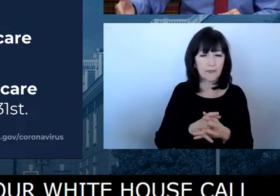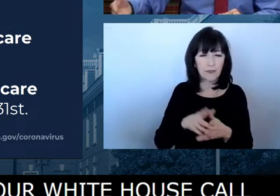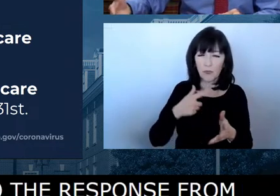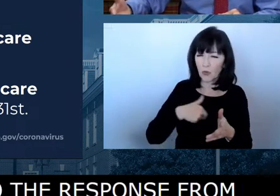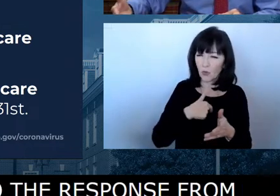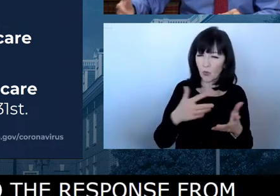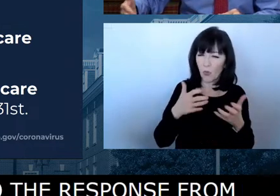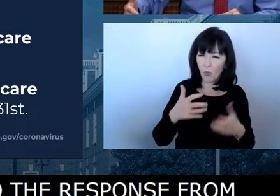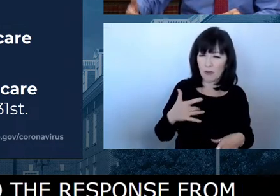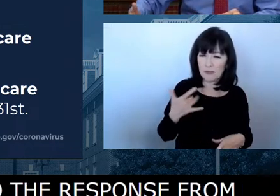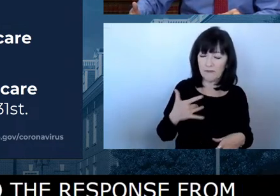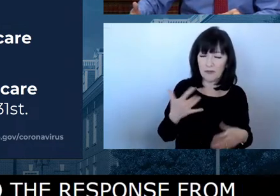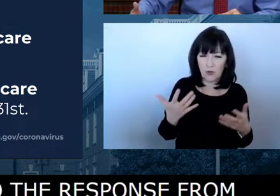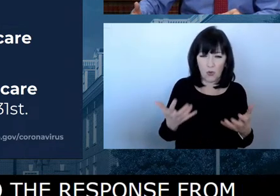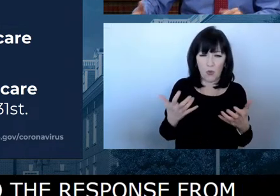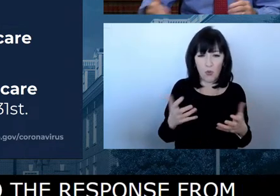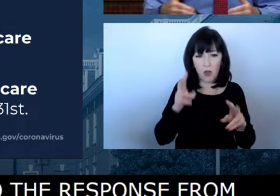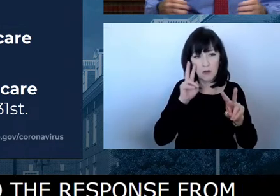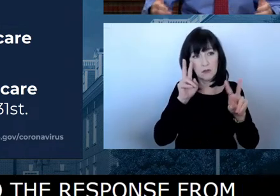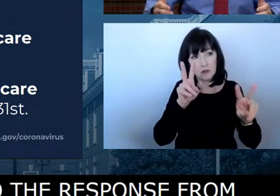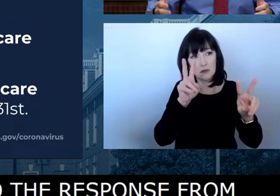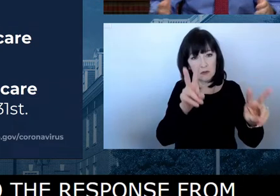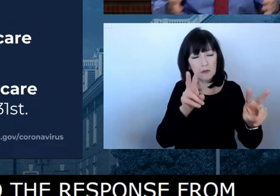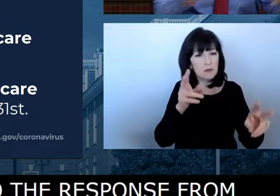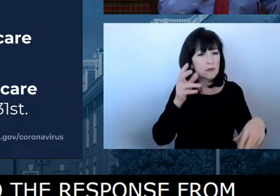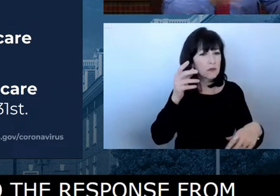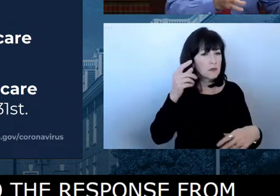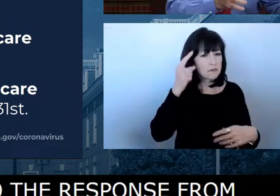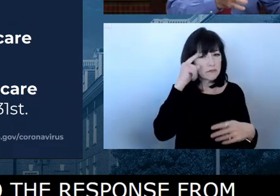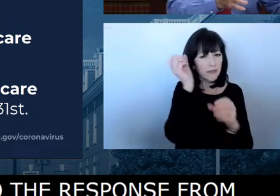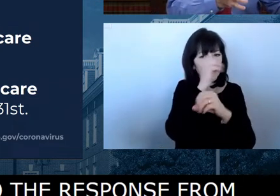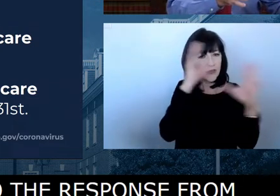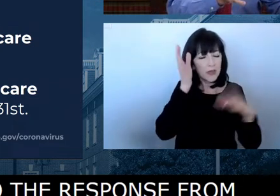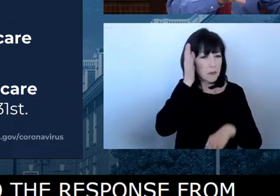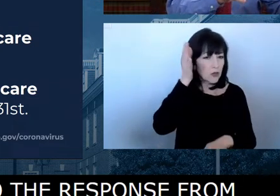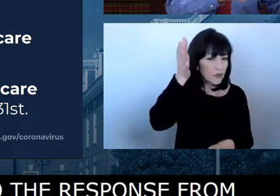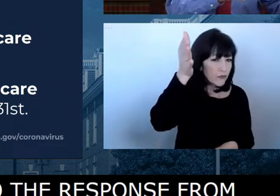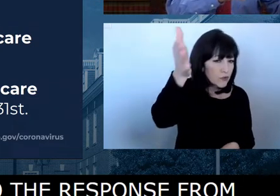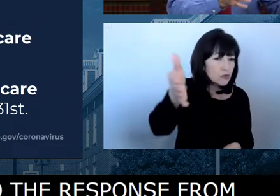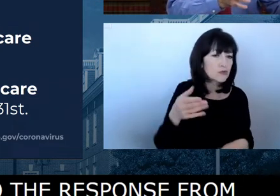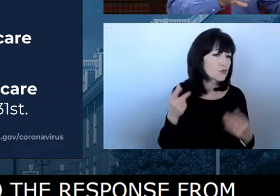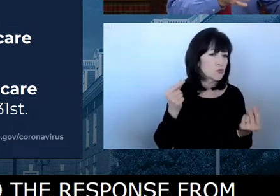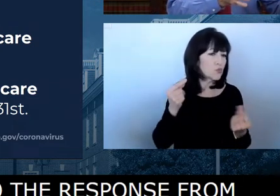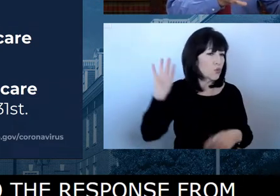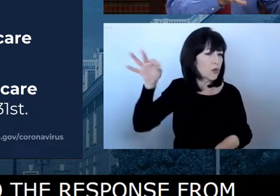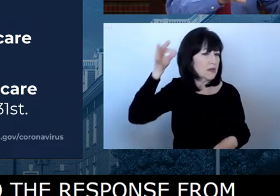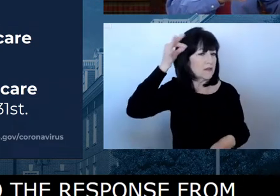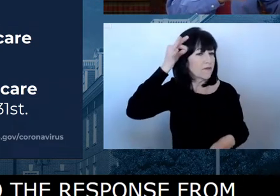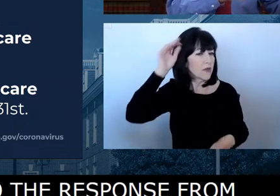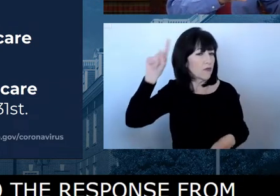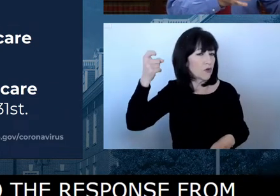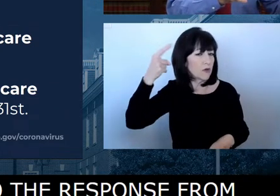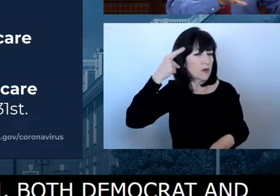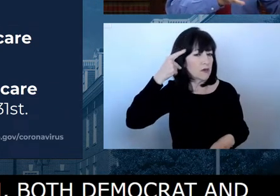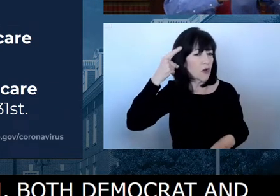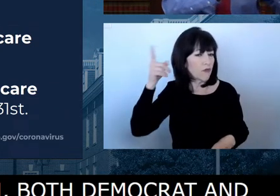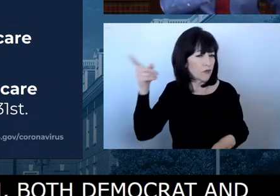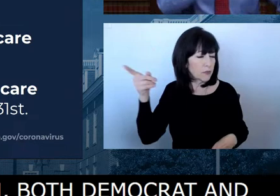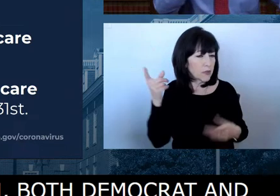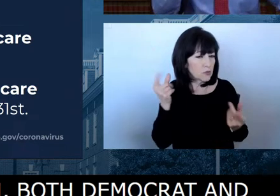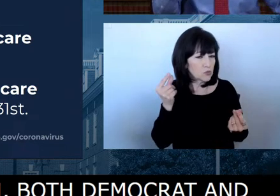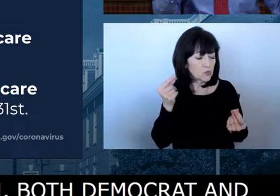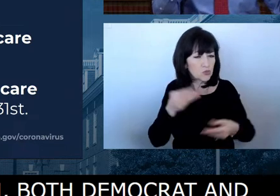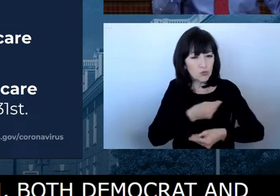what might happen down the road, to work together that the federal government will be providing policy